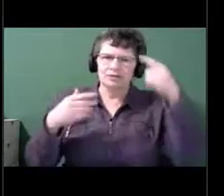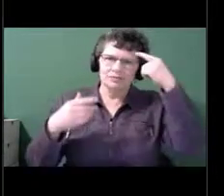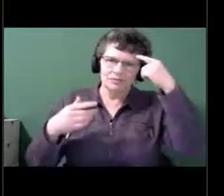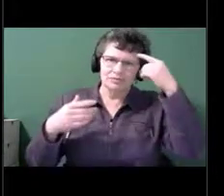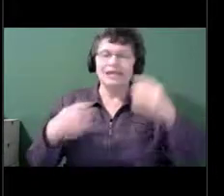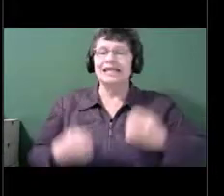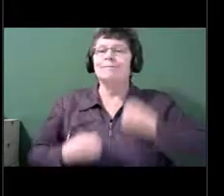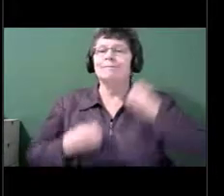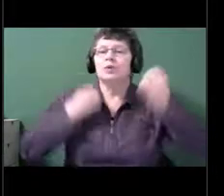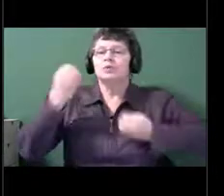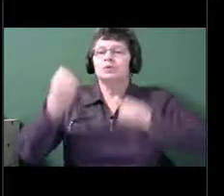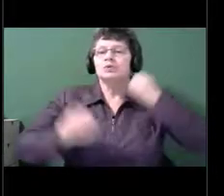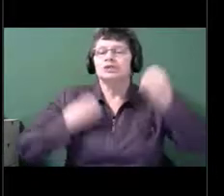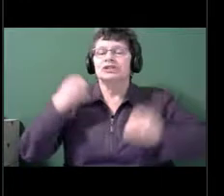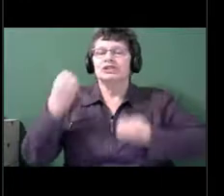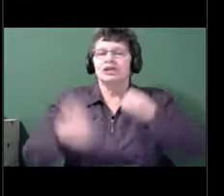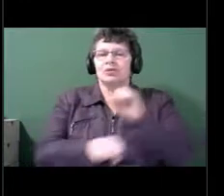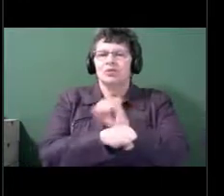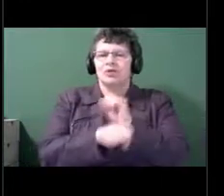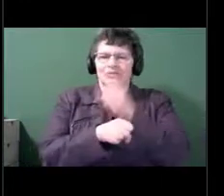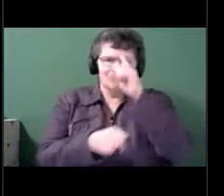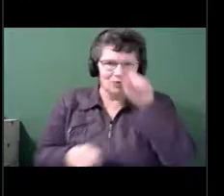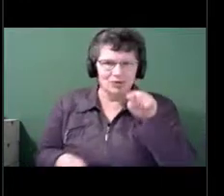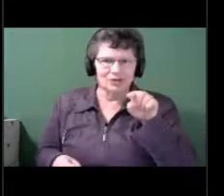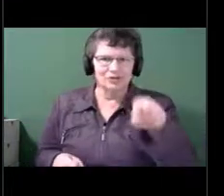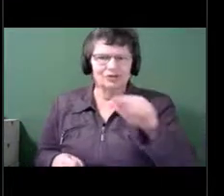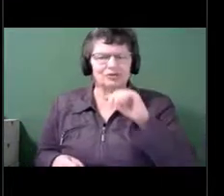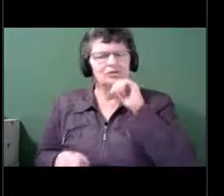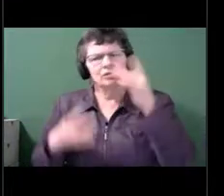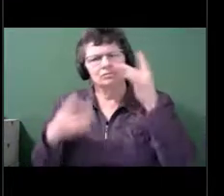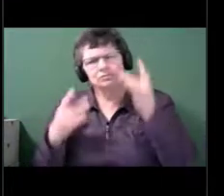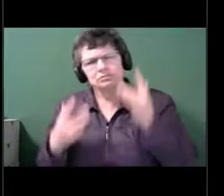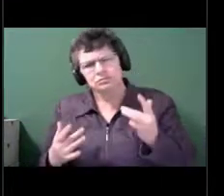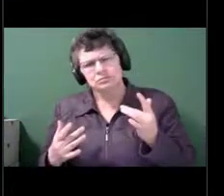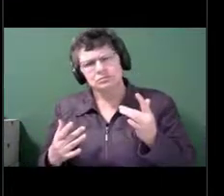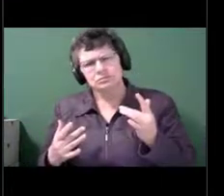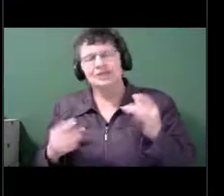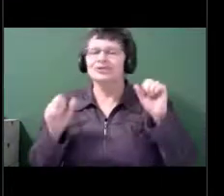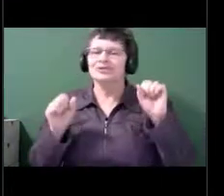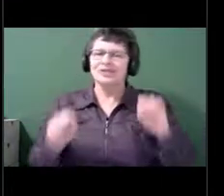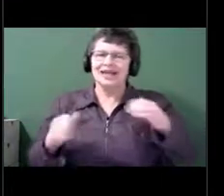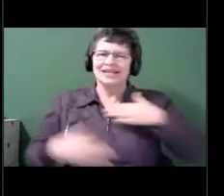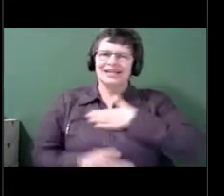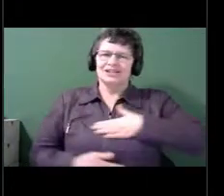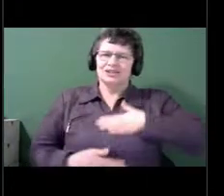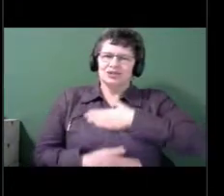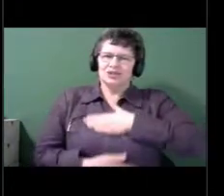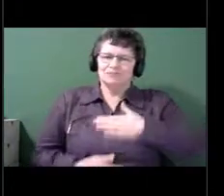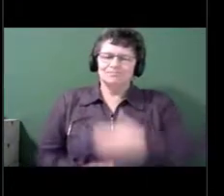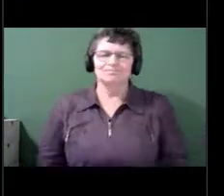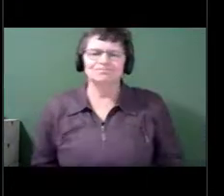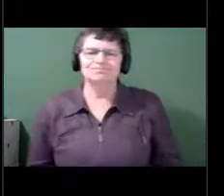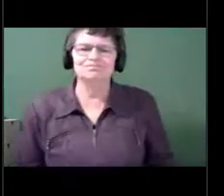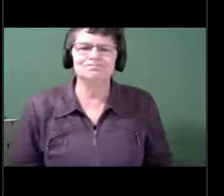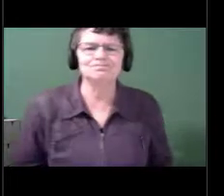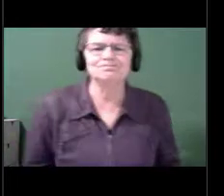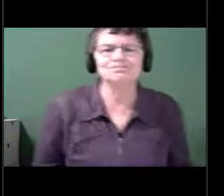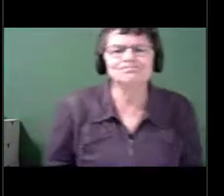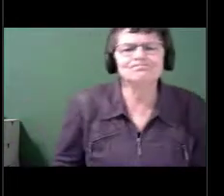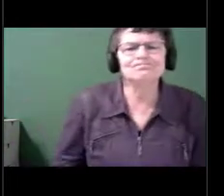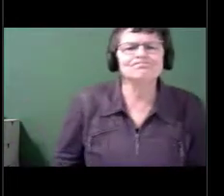You know, you can enjoy something that's really important. So how could we do sensory exercise for the brain?